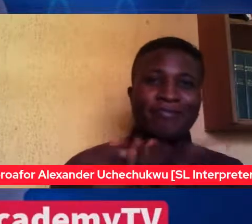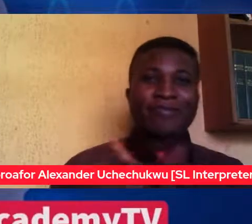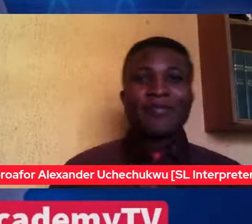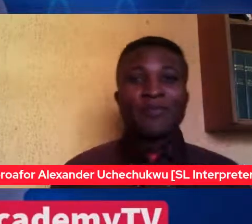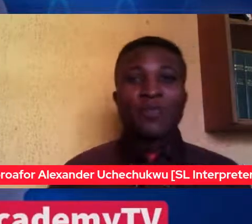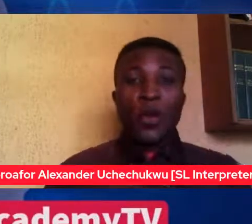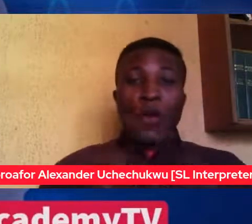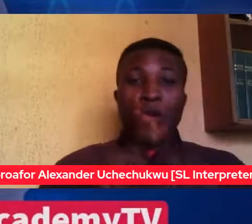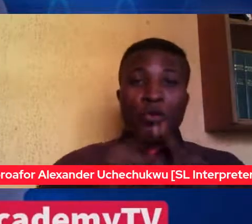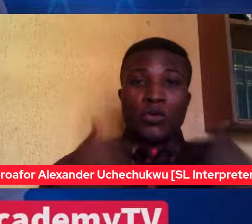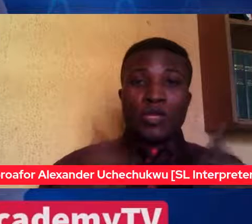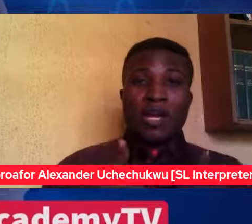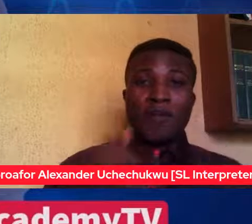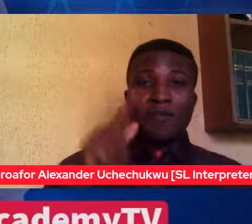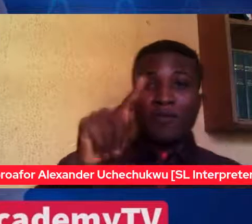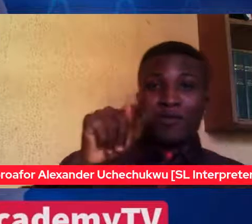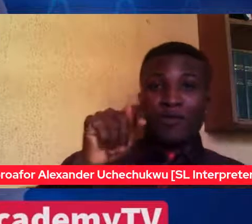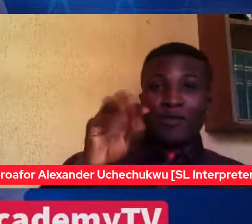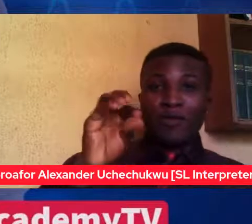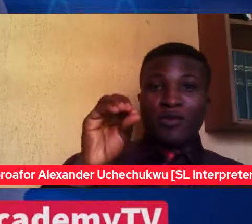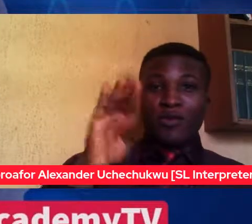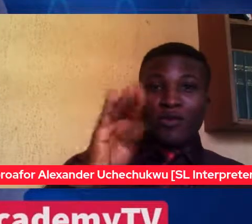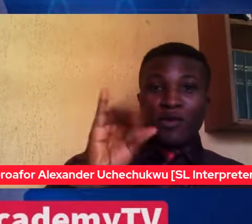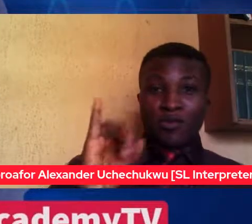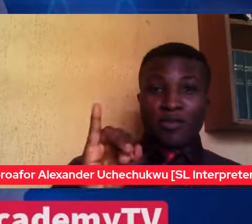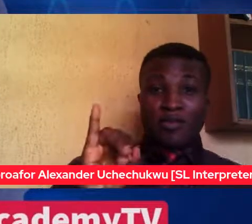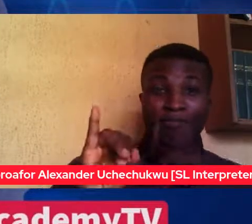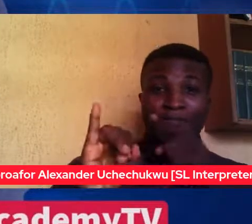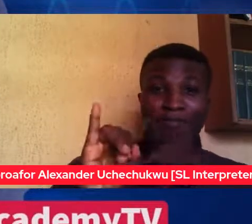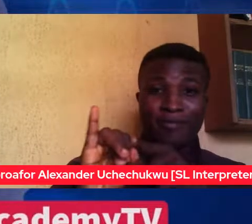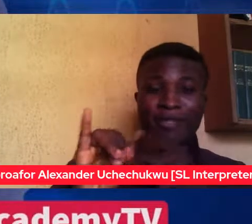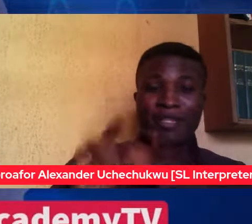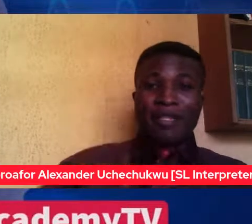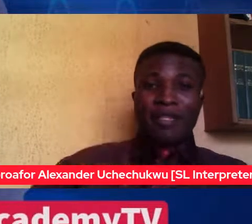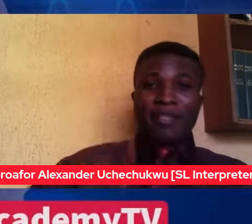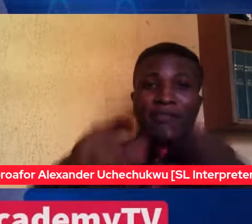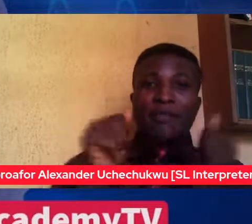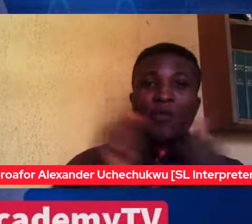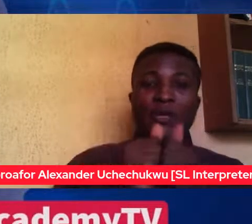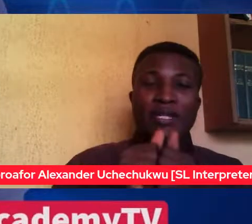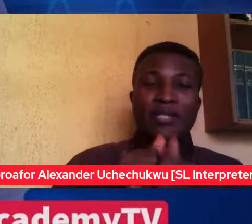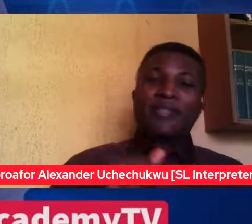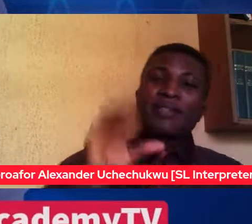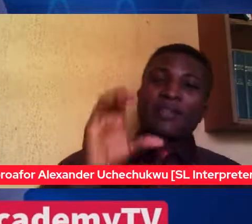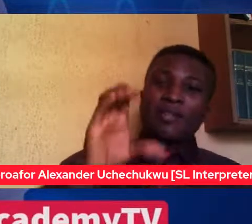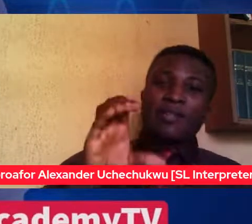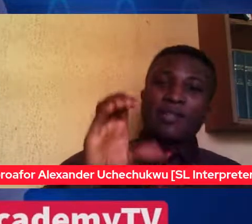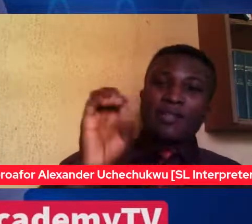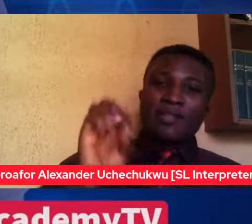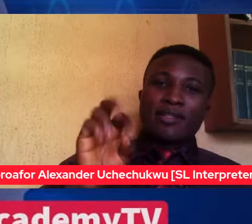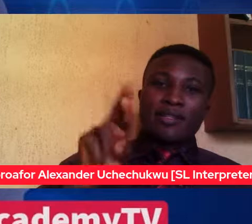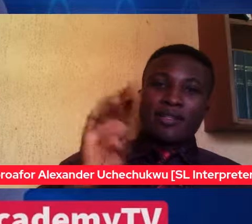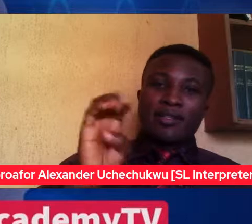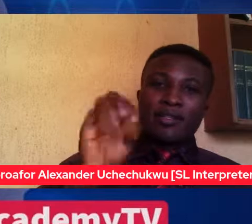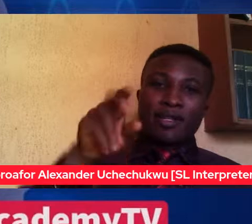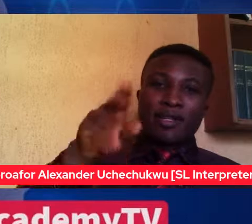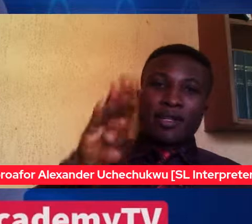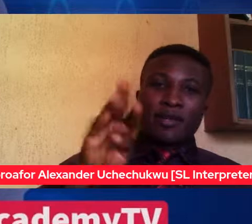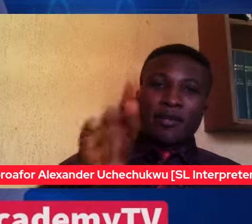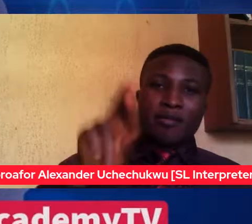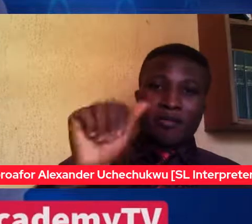cerebral palsy. And together, we will be talking about, we will be diving into the issue of love,